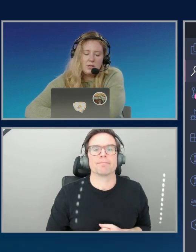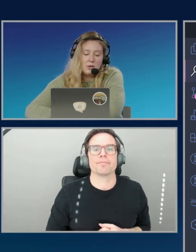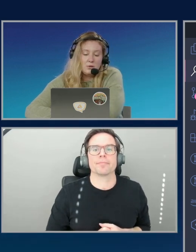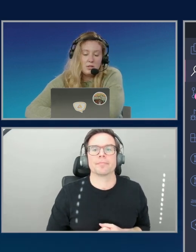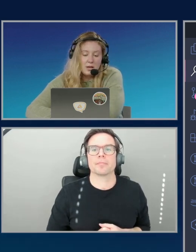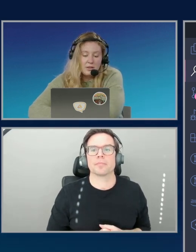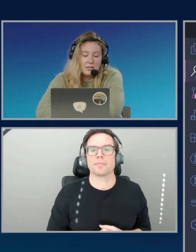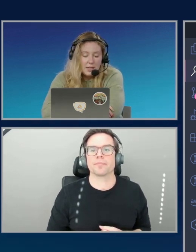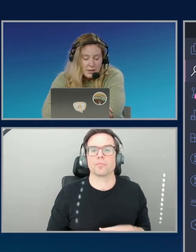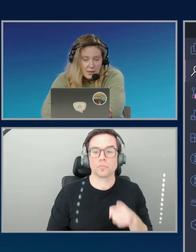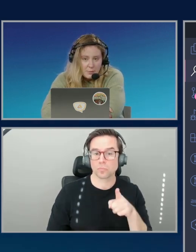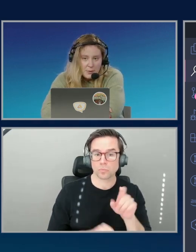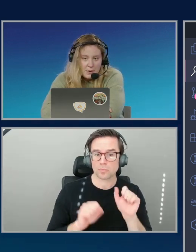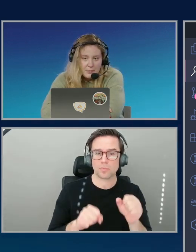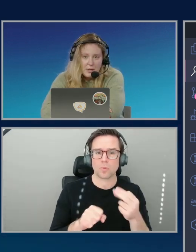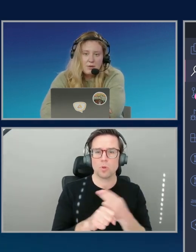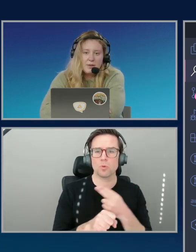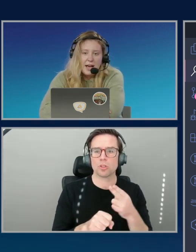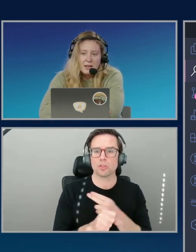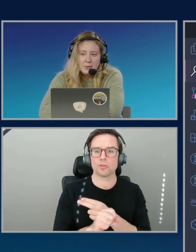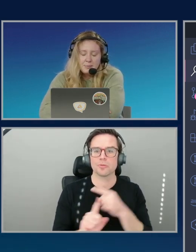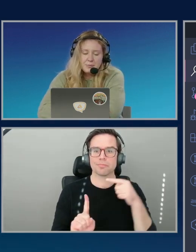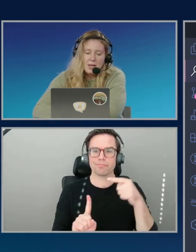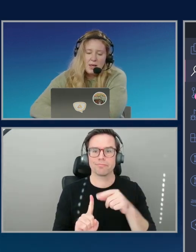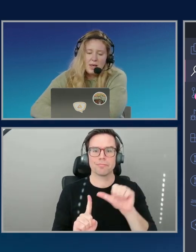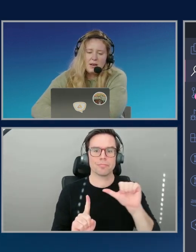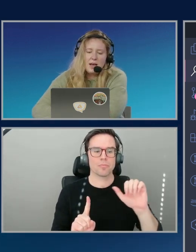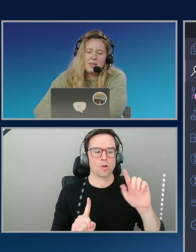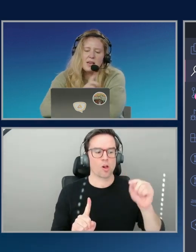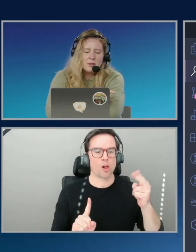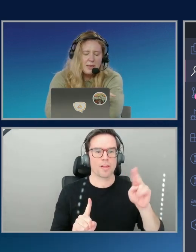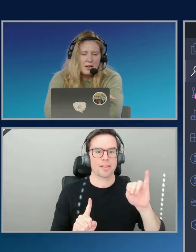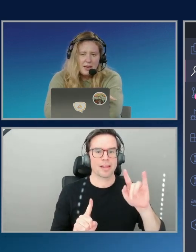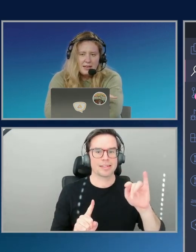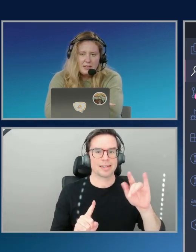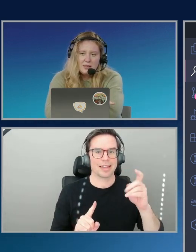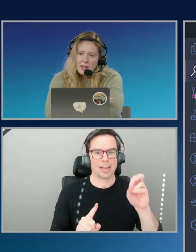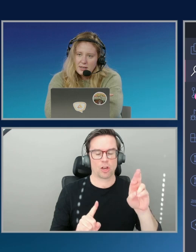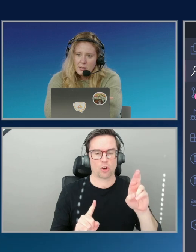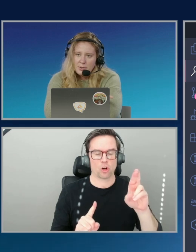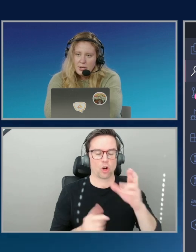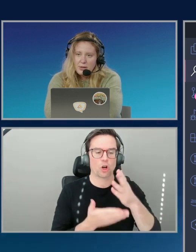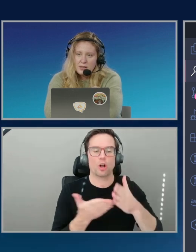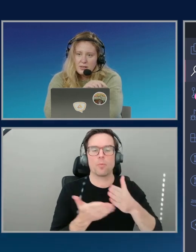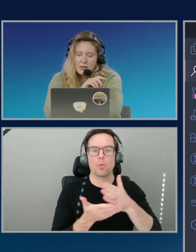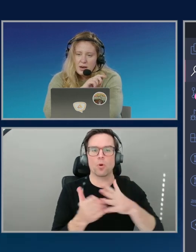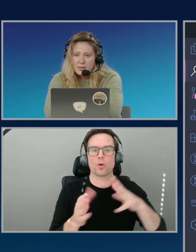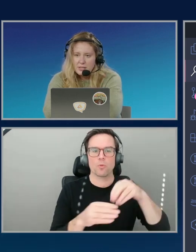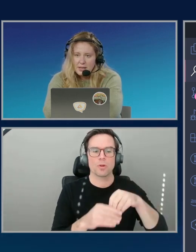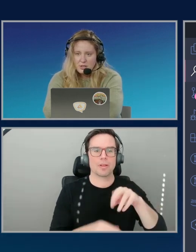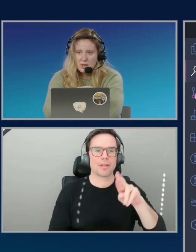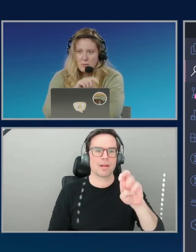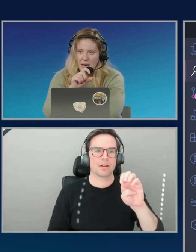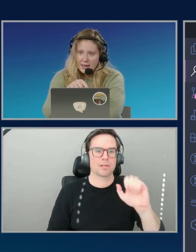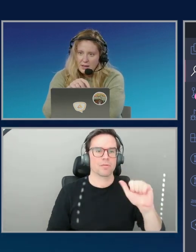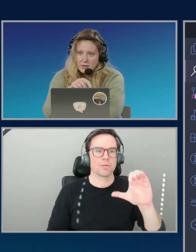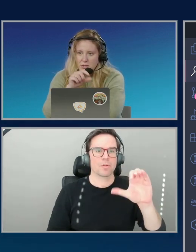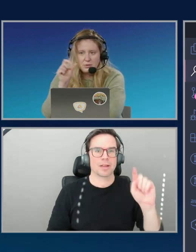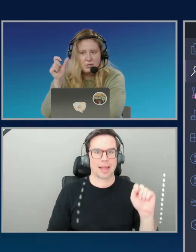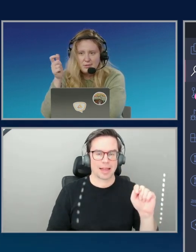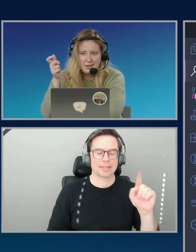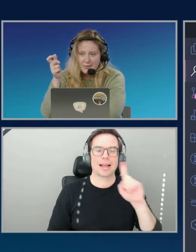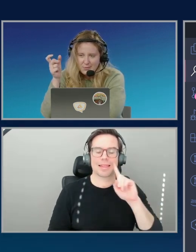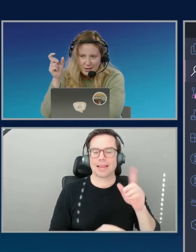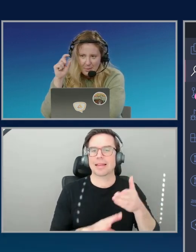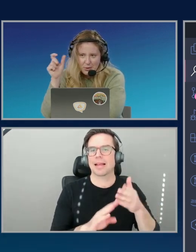you can use this authenticator component in React. And I think at the beginning, I did end up showing the authentication on the back end.